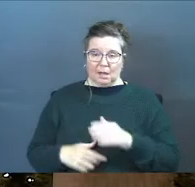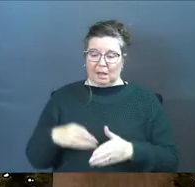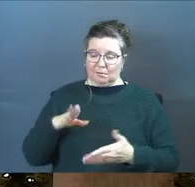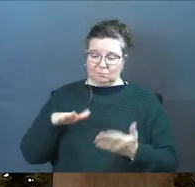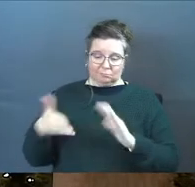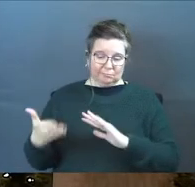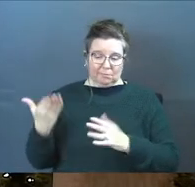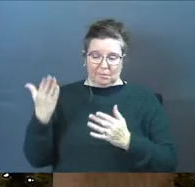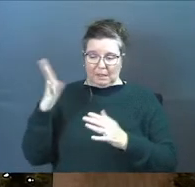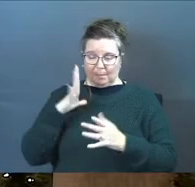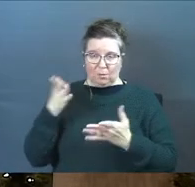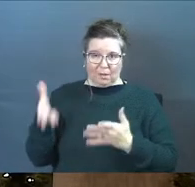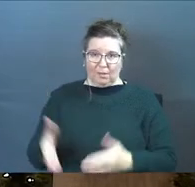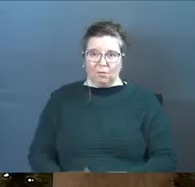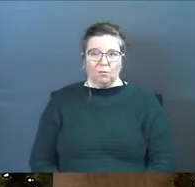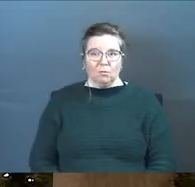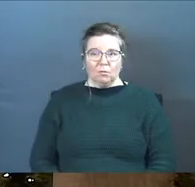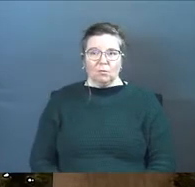there